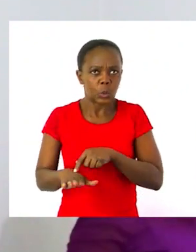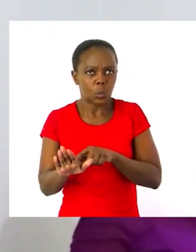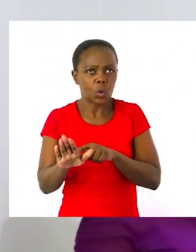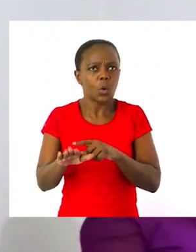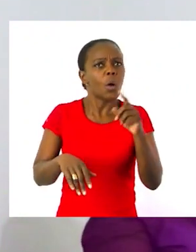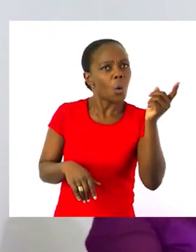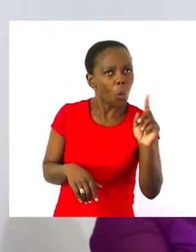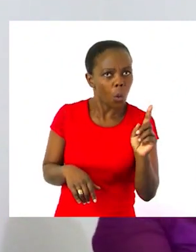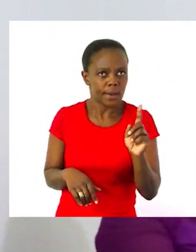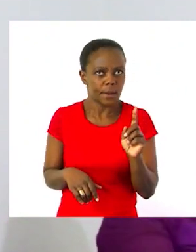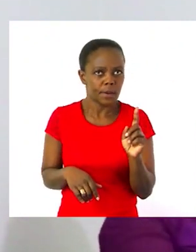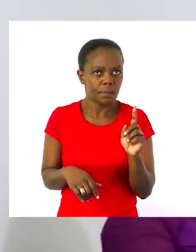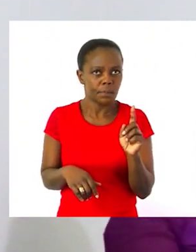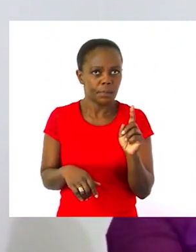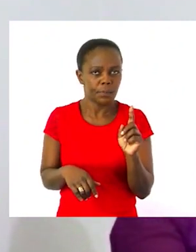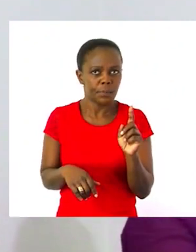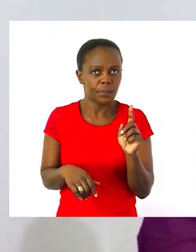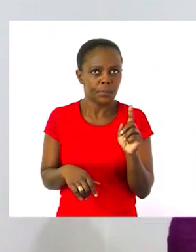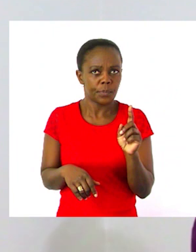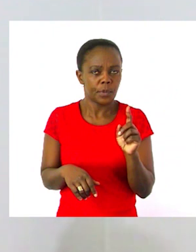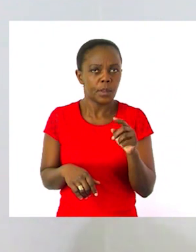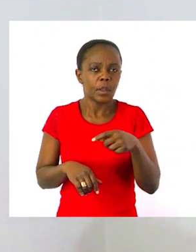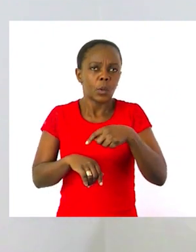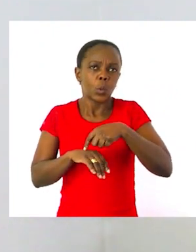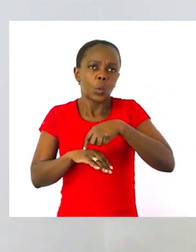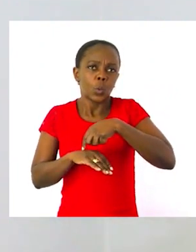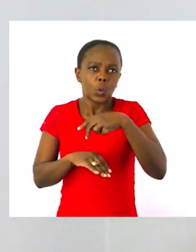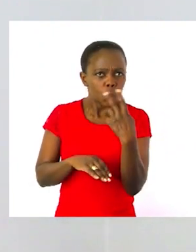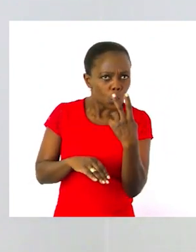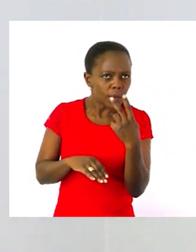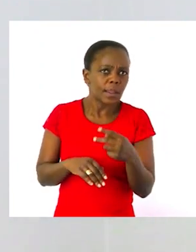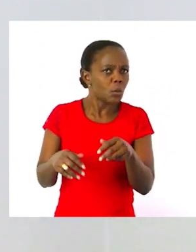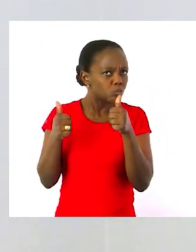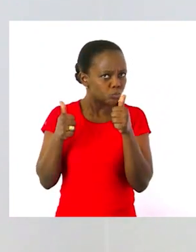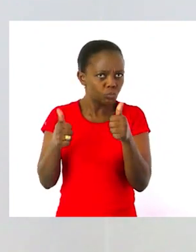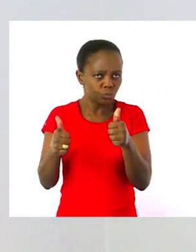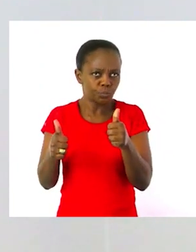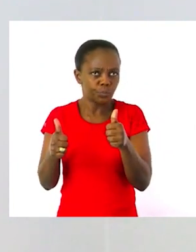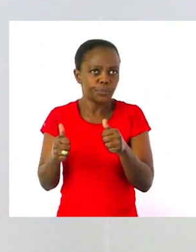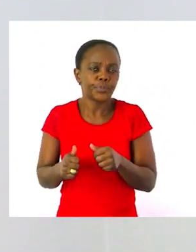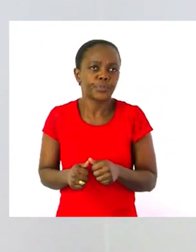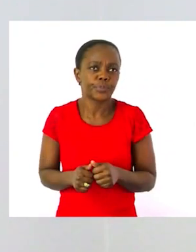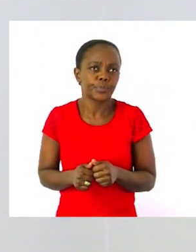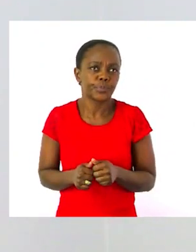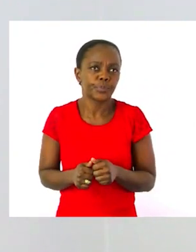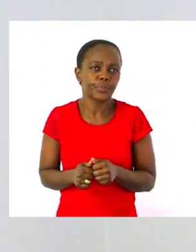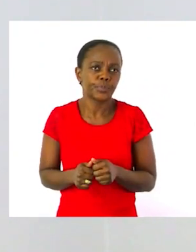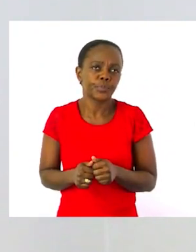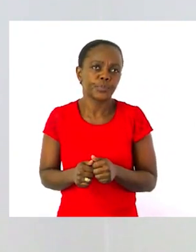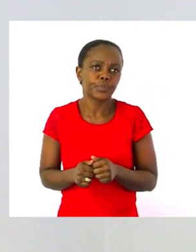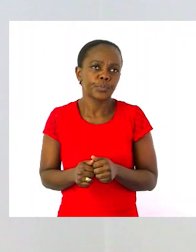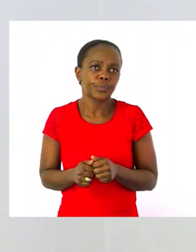a what? A Tuesday. Very good. I've got little